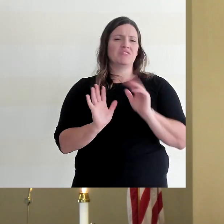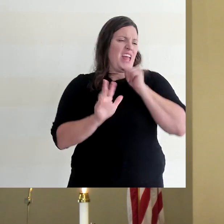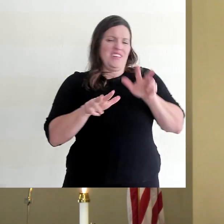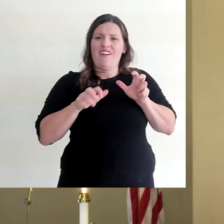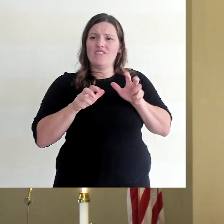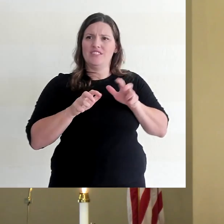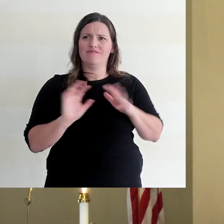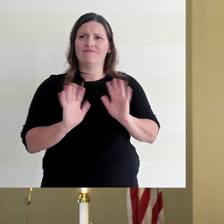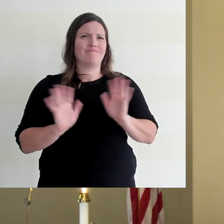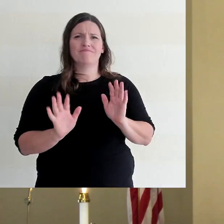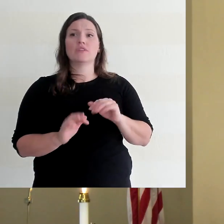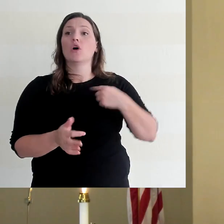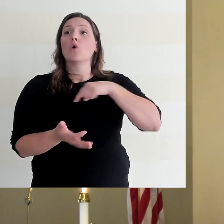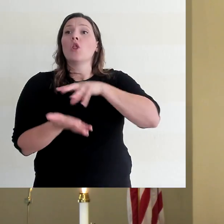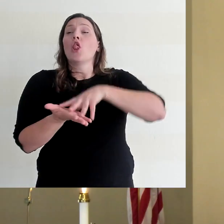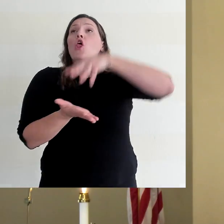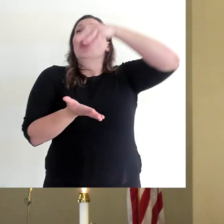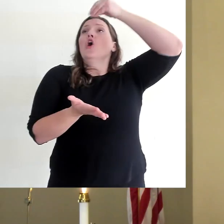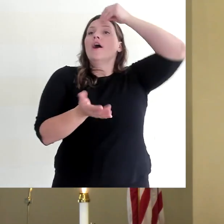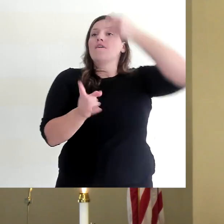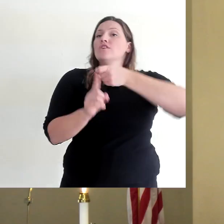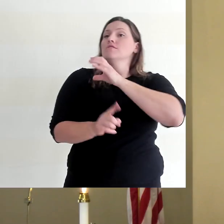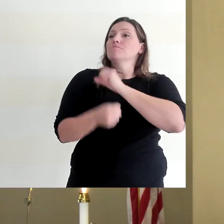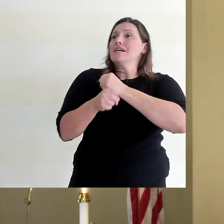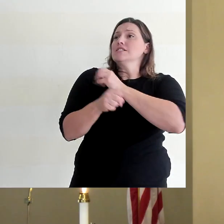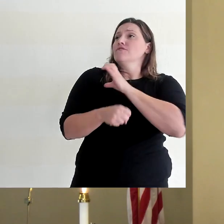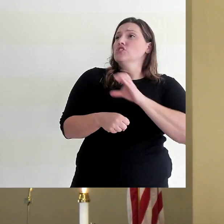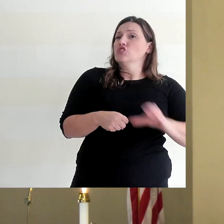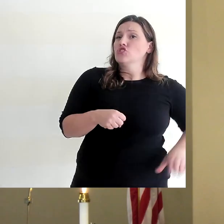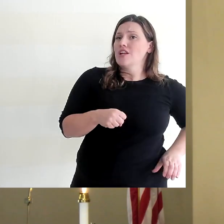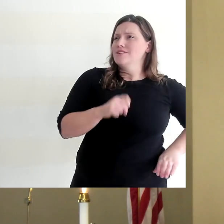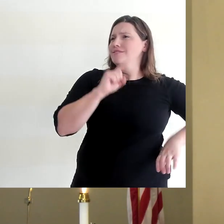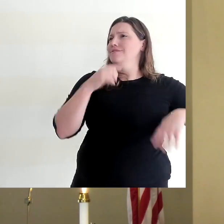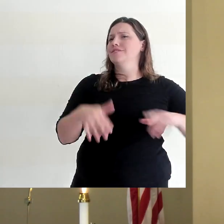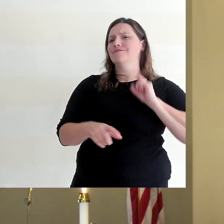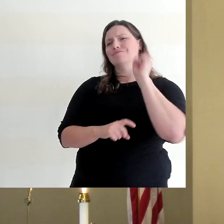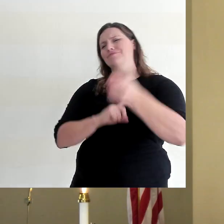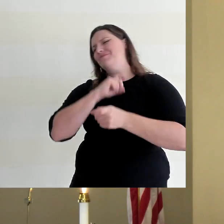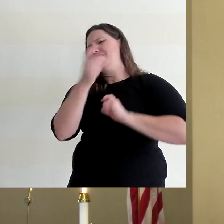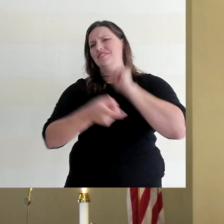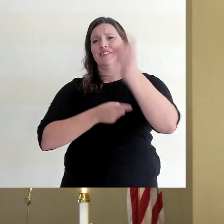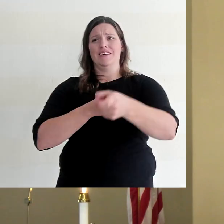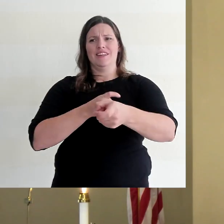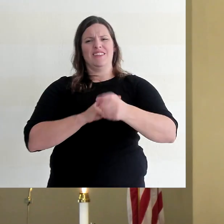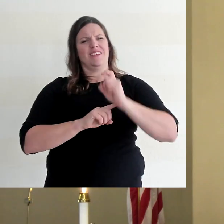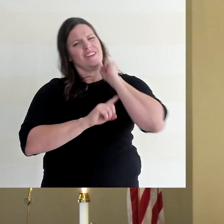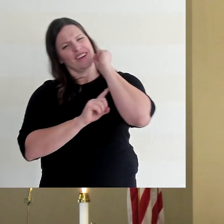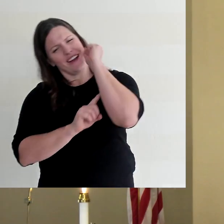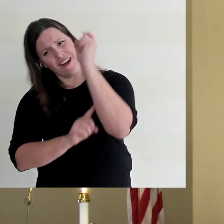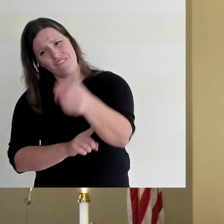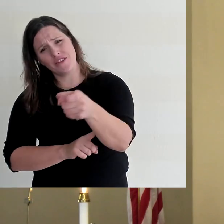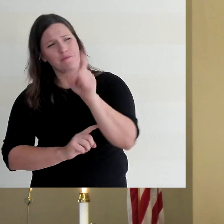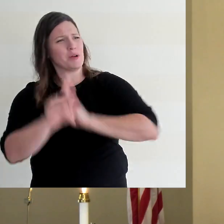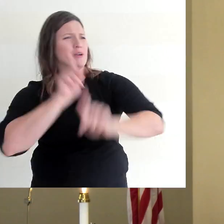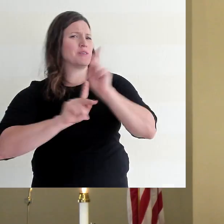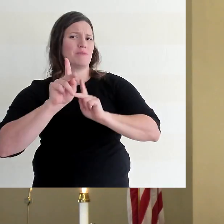We have learned from Christ to be generous and giving people who